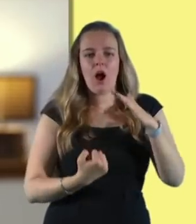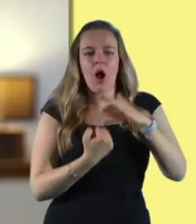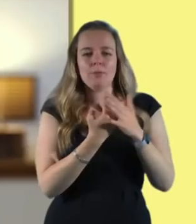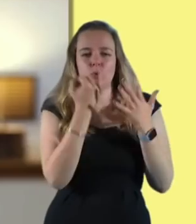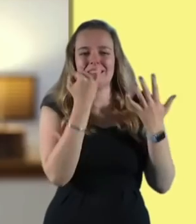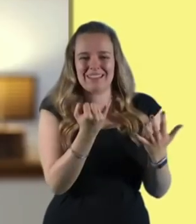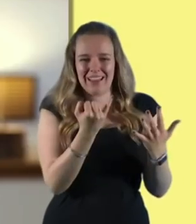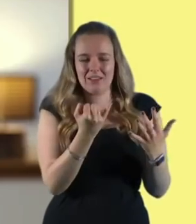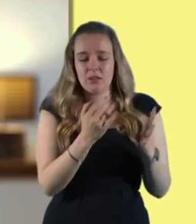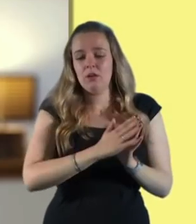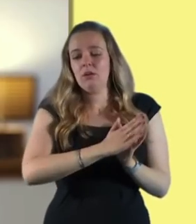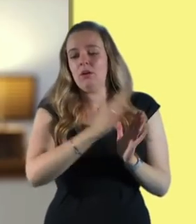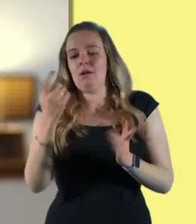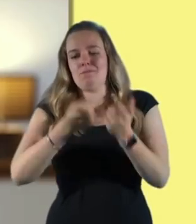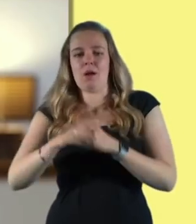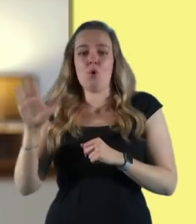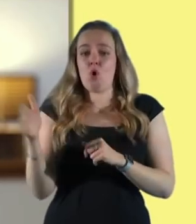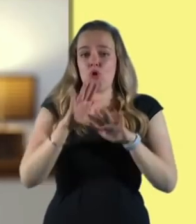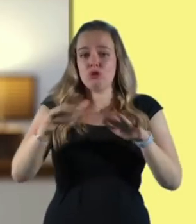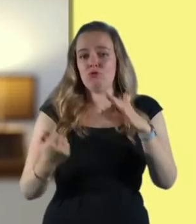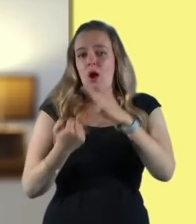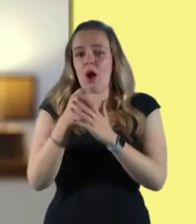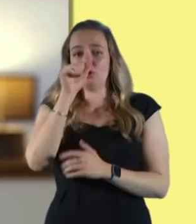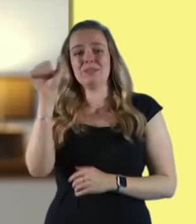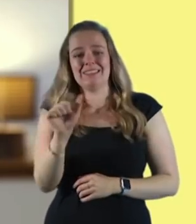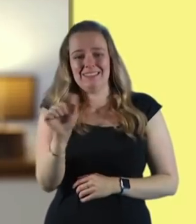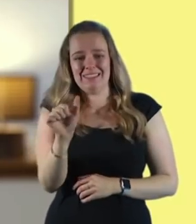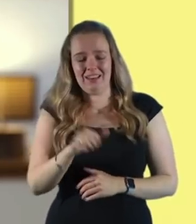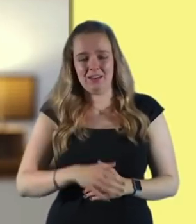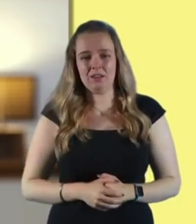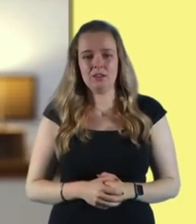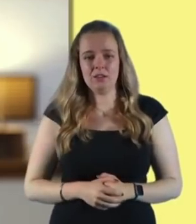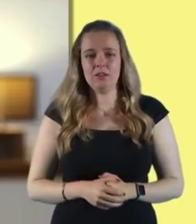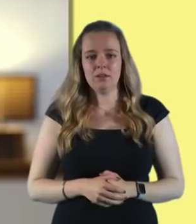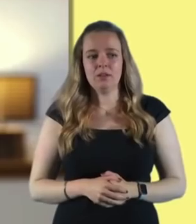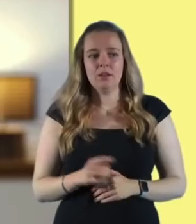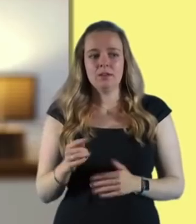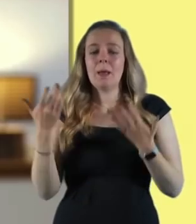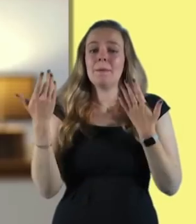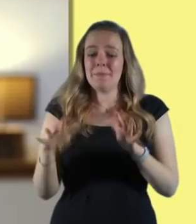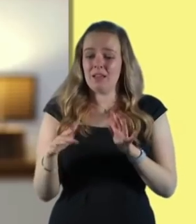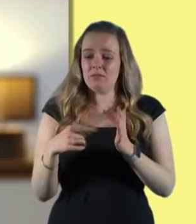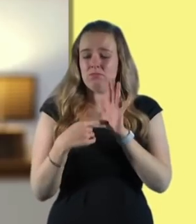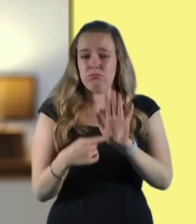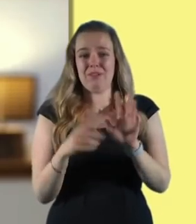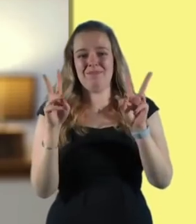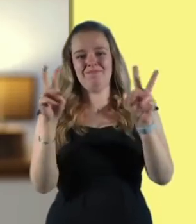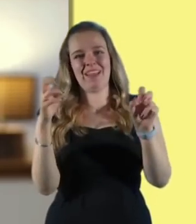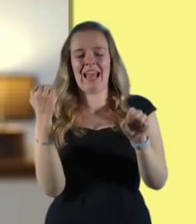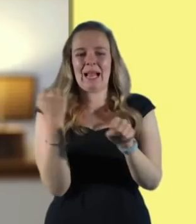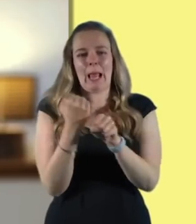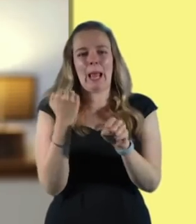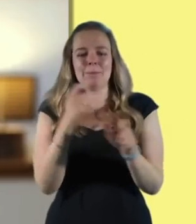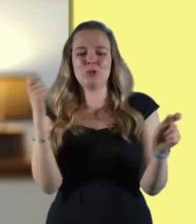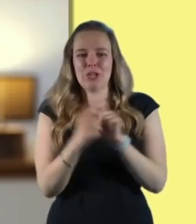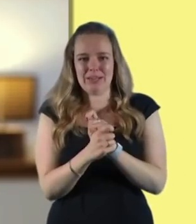then for every child up to age 16. This has been described as a game changer in the fight to end